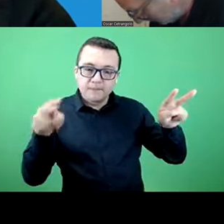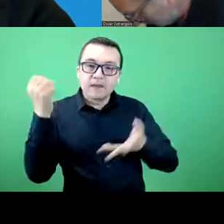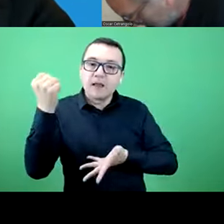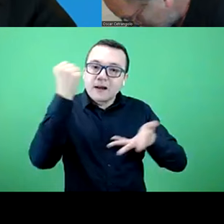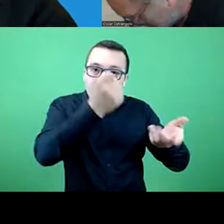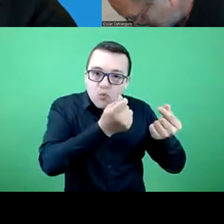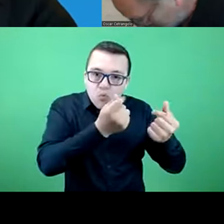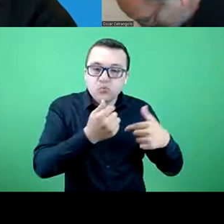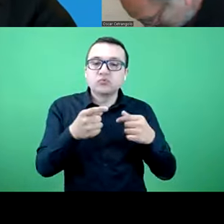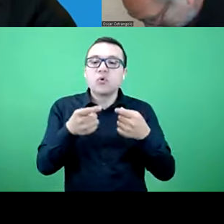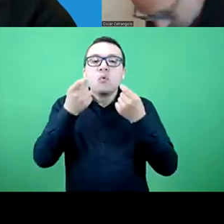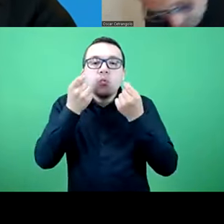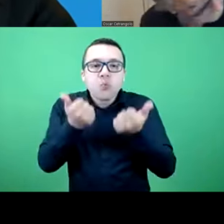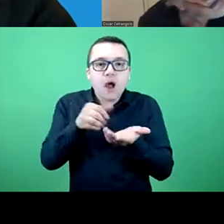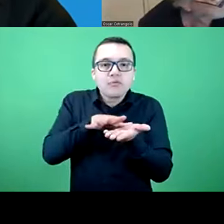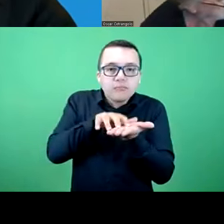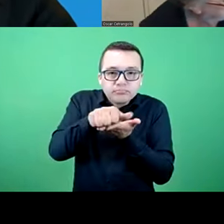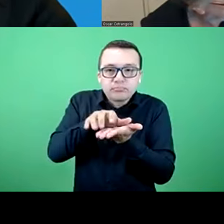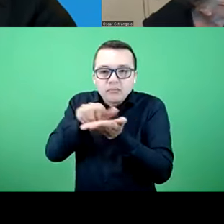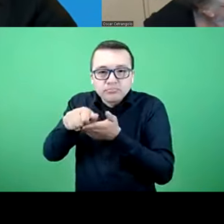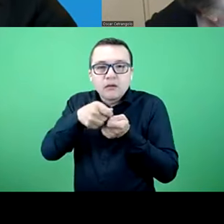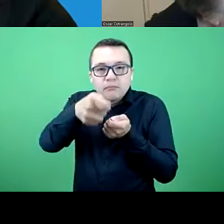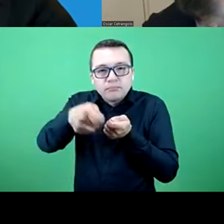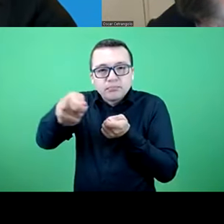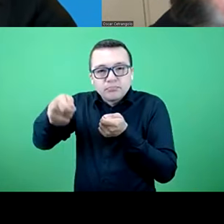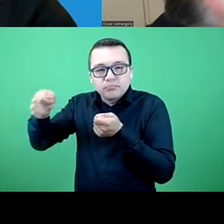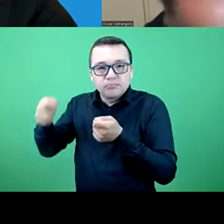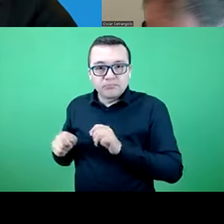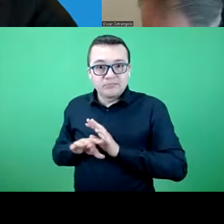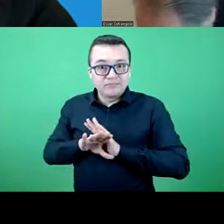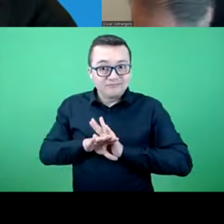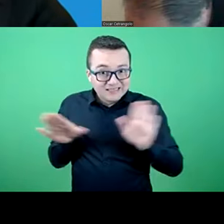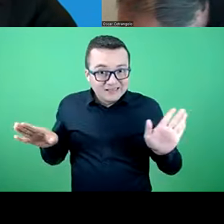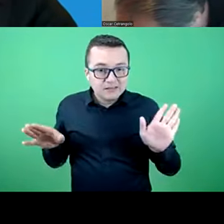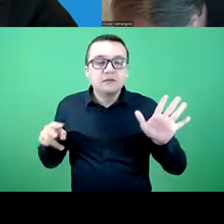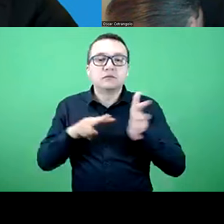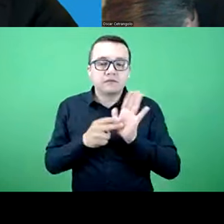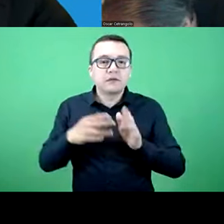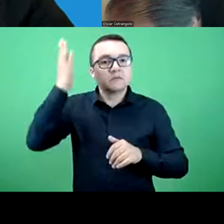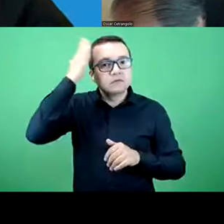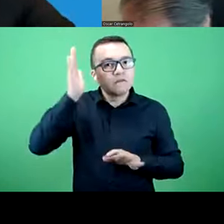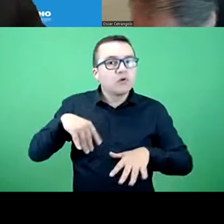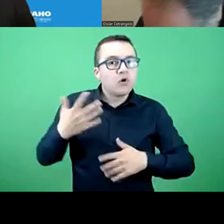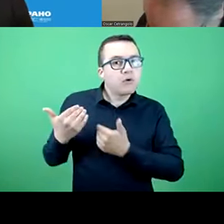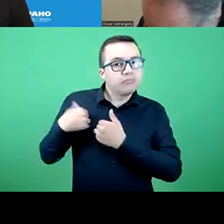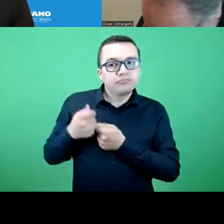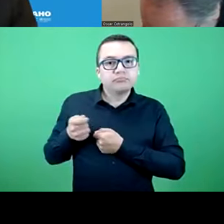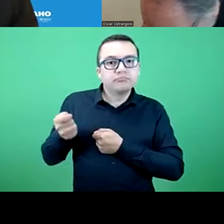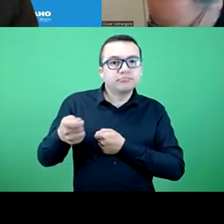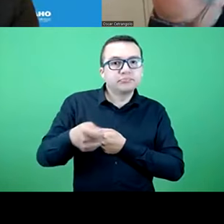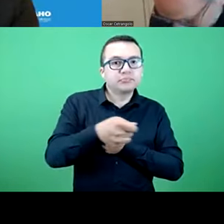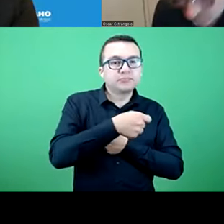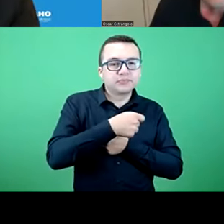cost research allocation, and in particular, when it comes to prevention services that can strengthen